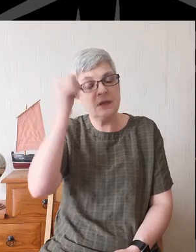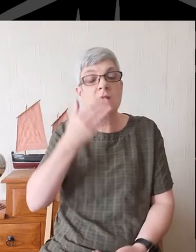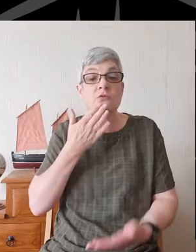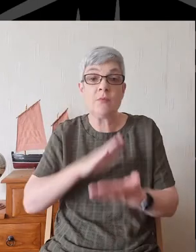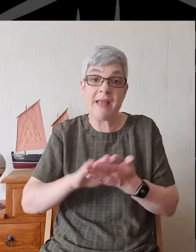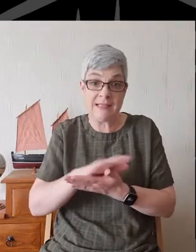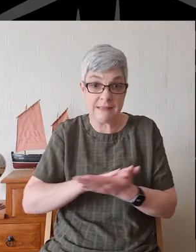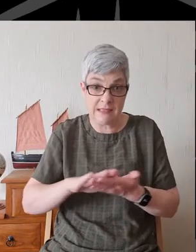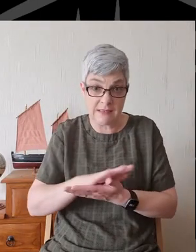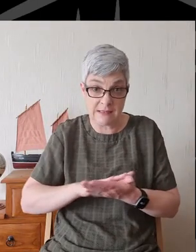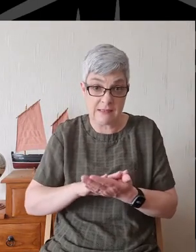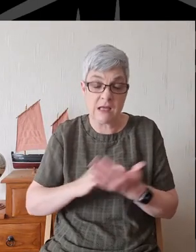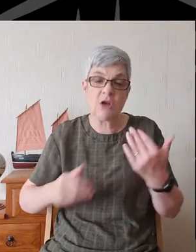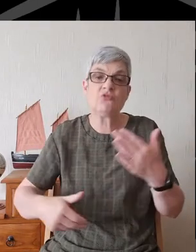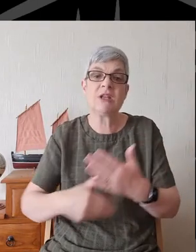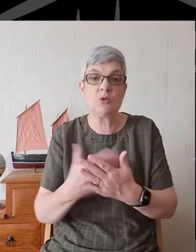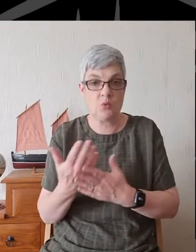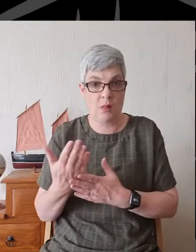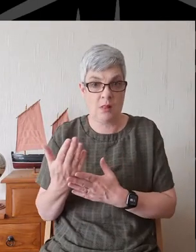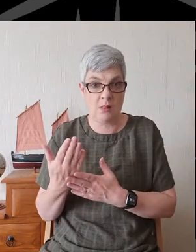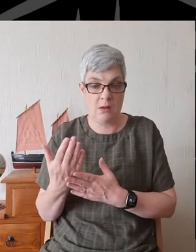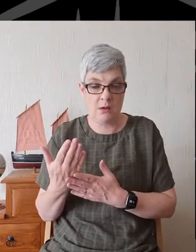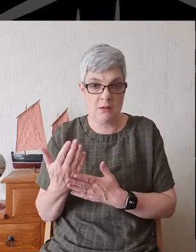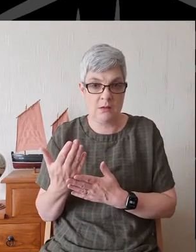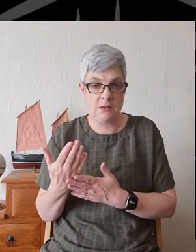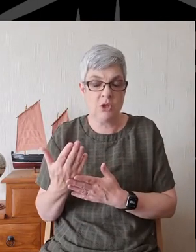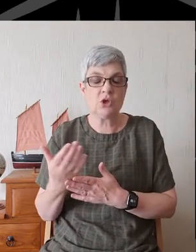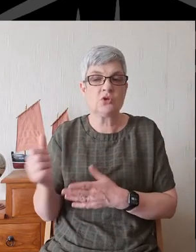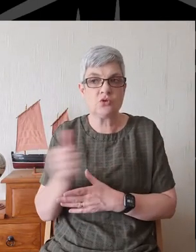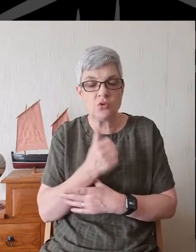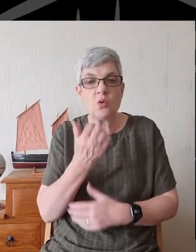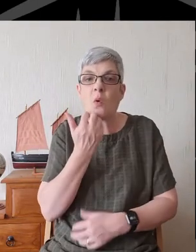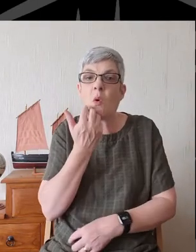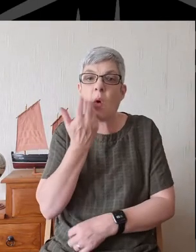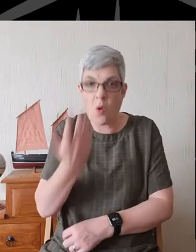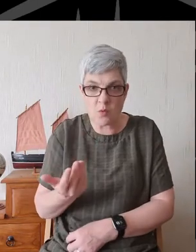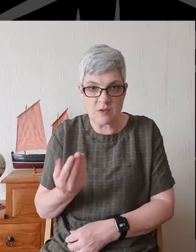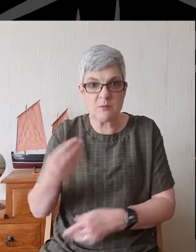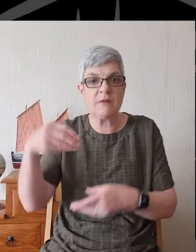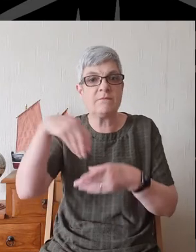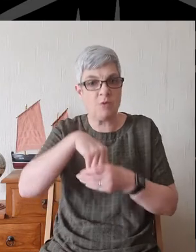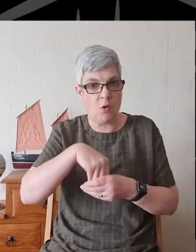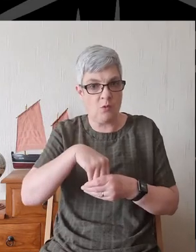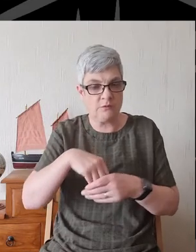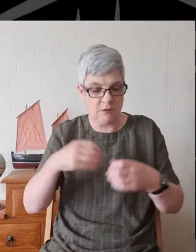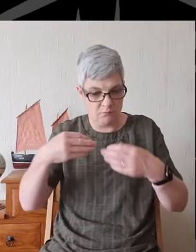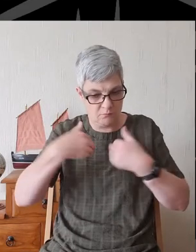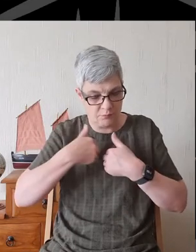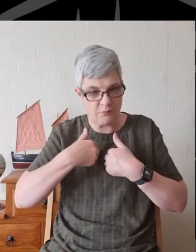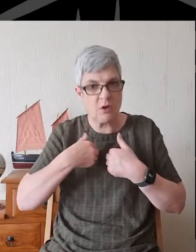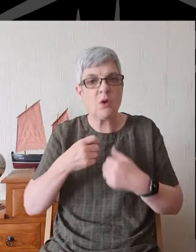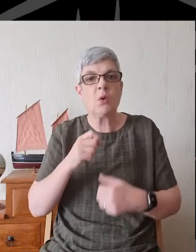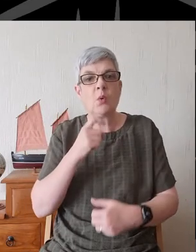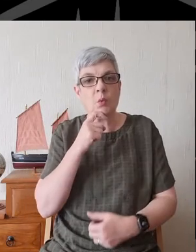Repentance and renewal should always be part of who we are and what we do.